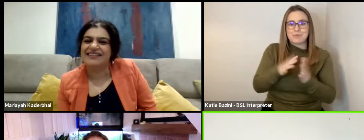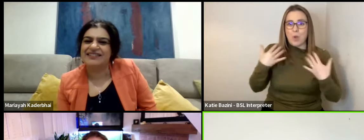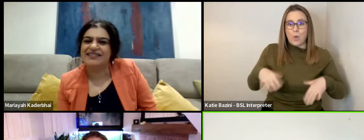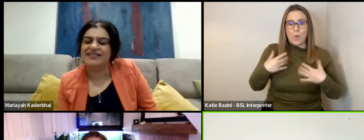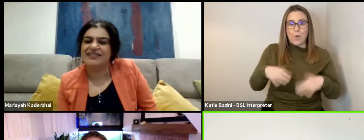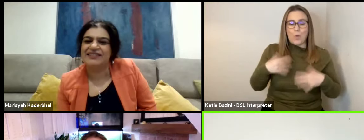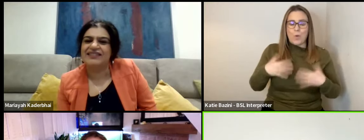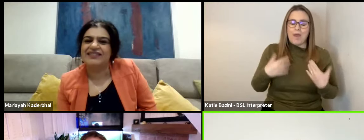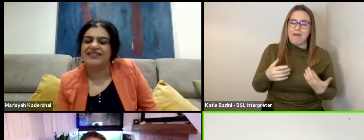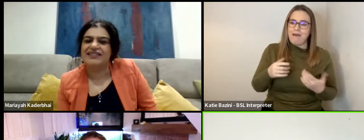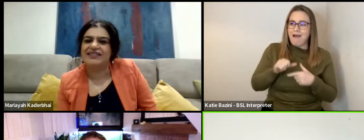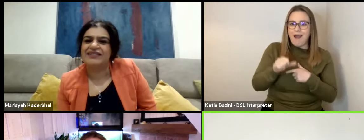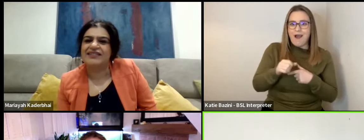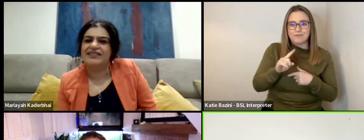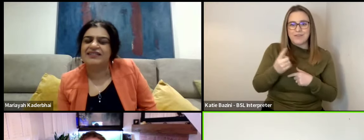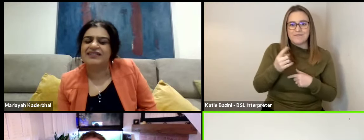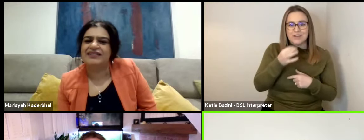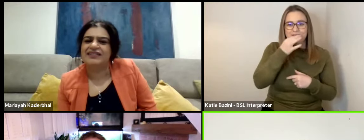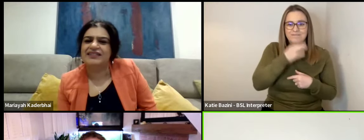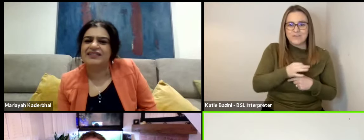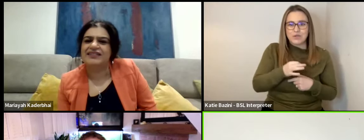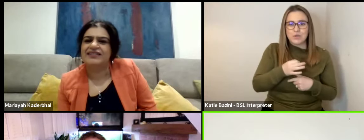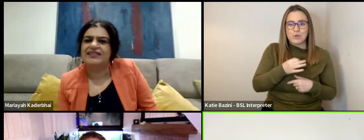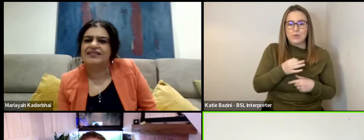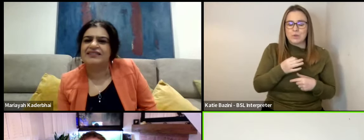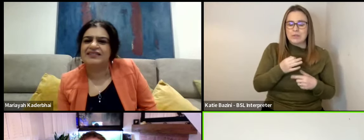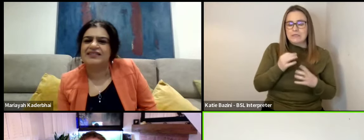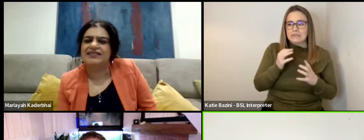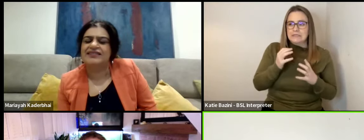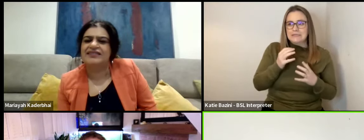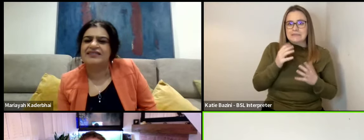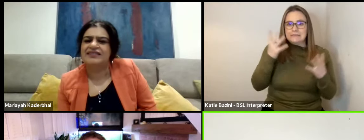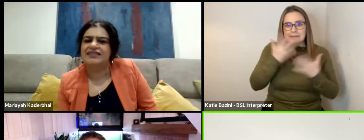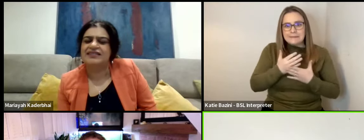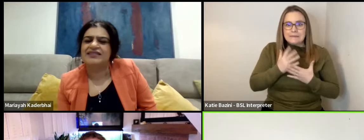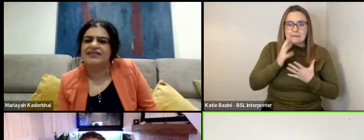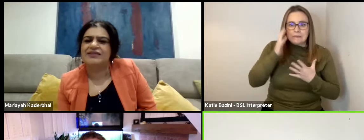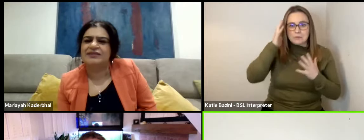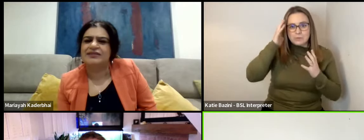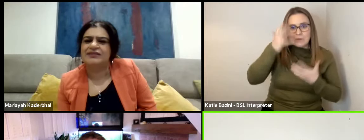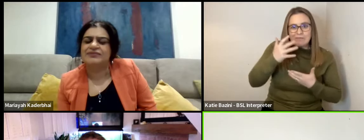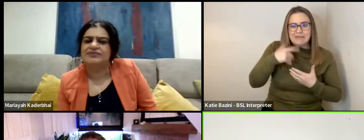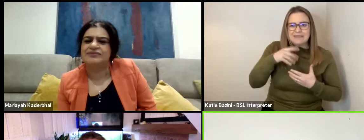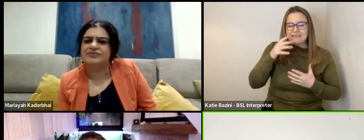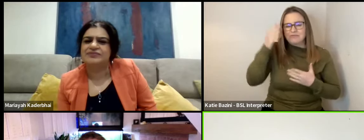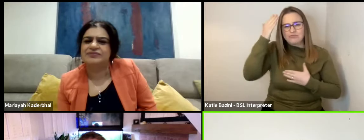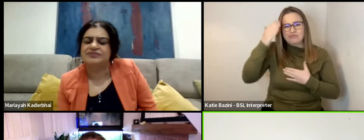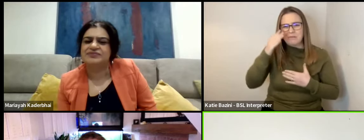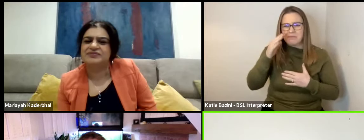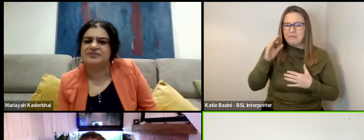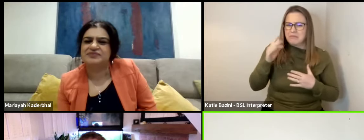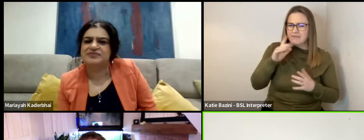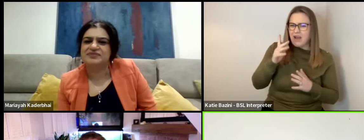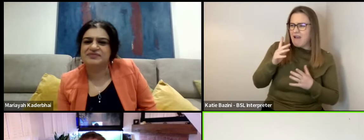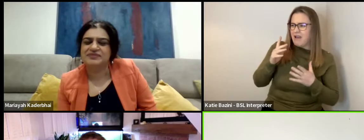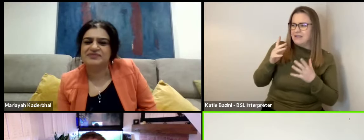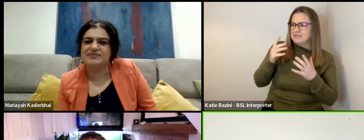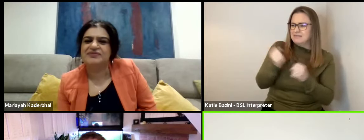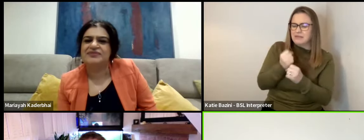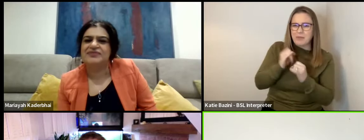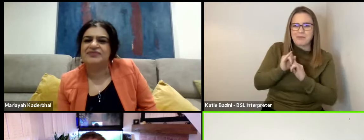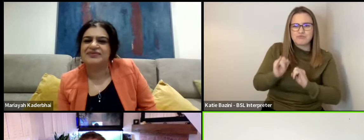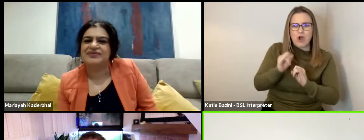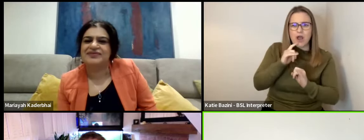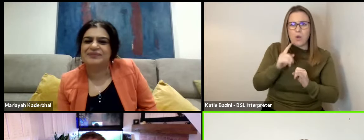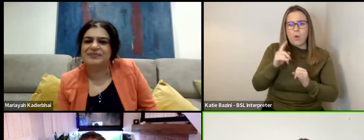there after the first few dry spells of worrying about whether I, you know, in the dream, I thought, oh Christ, did I lock the door or is the oven on